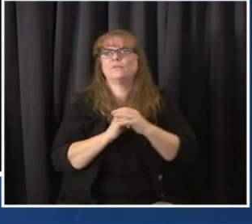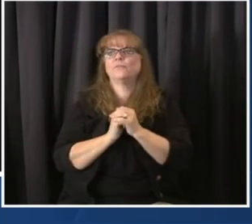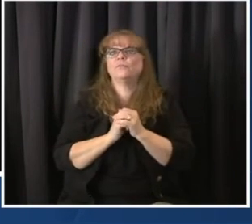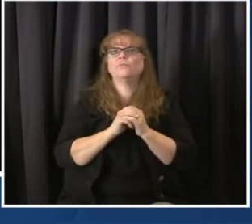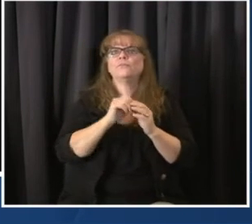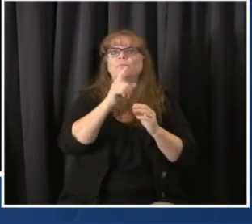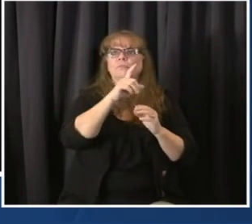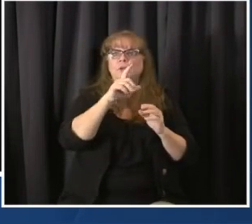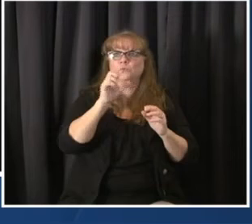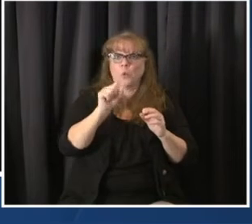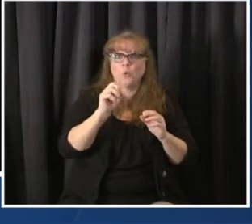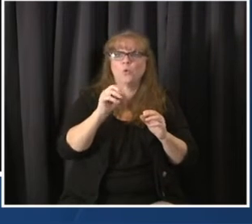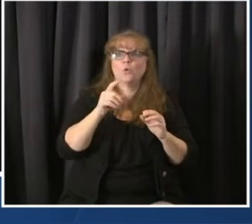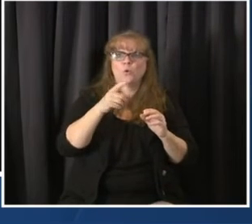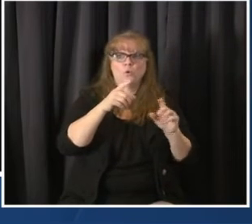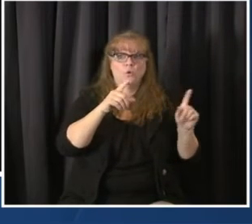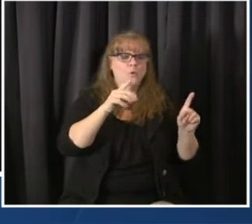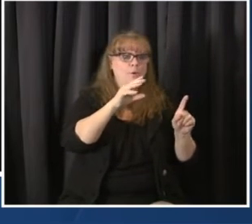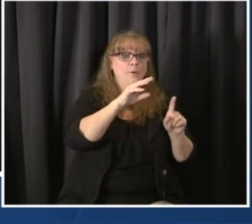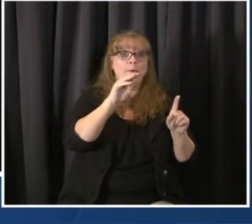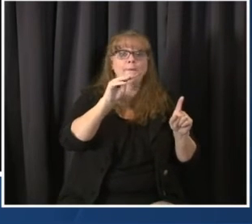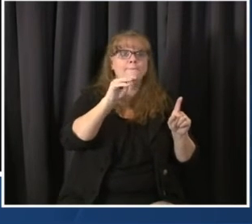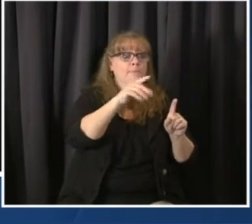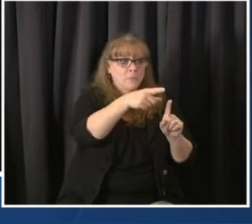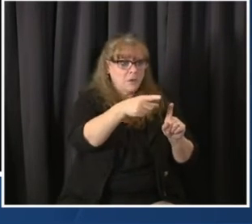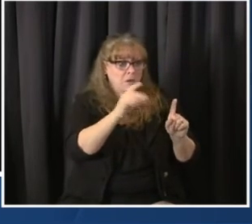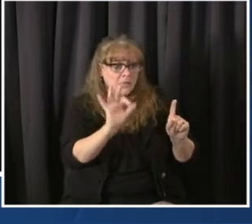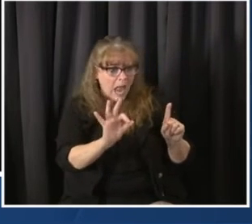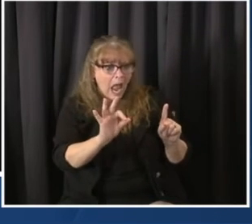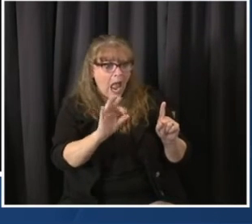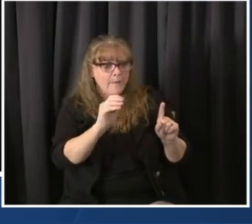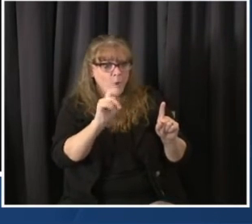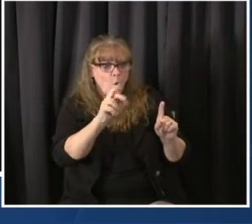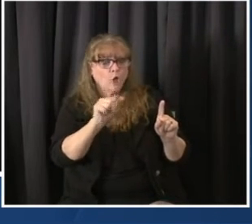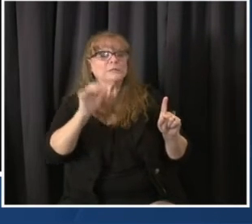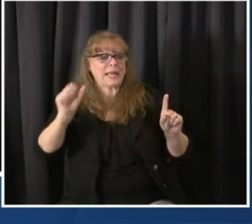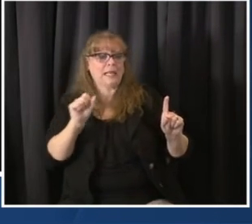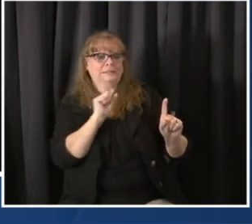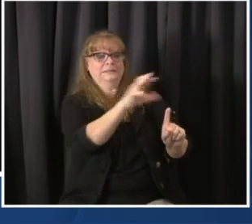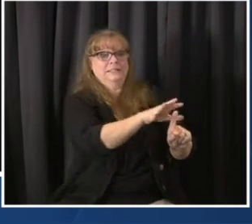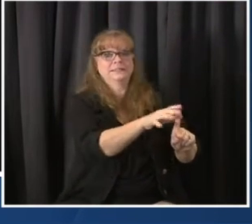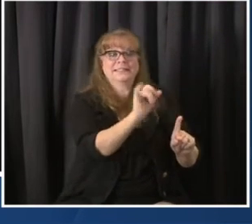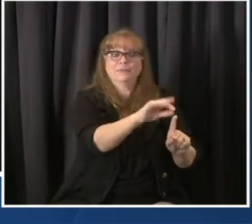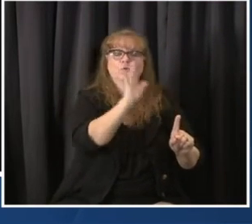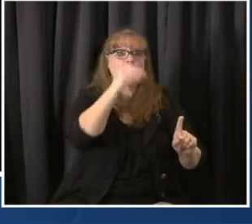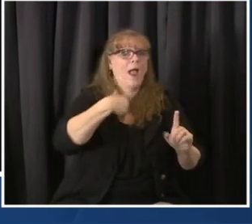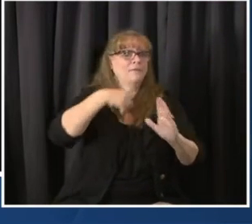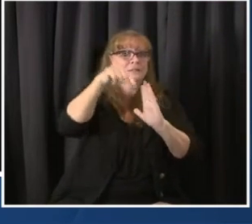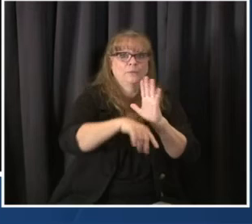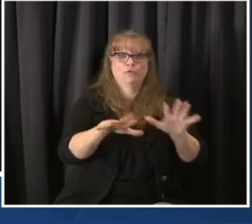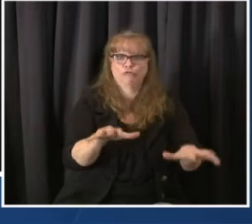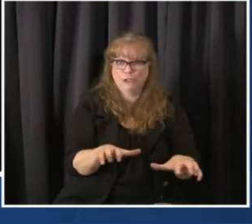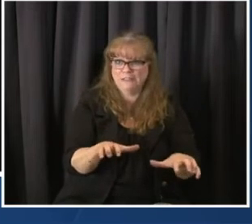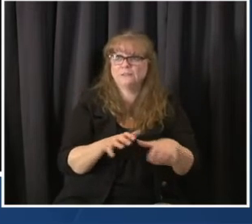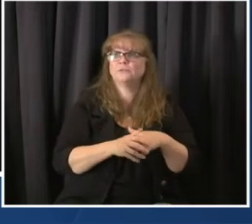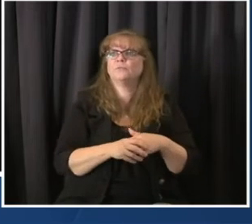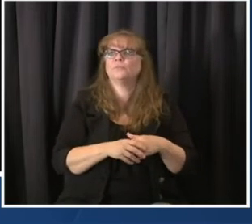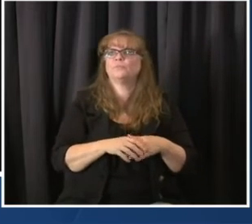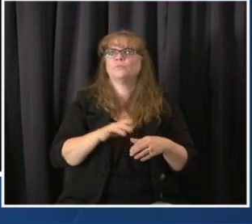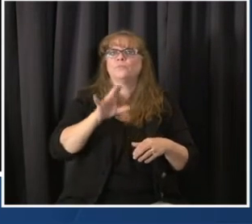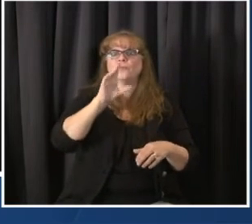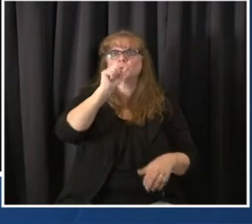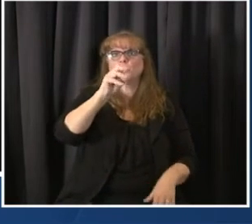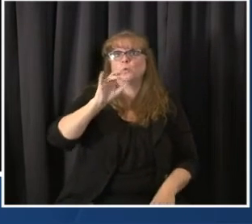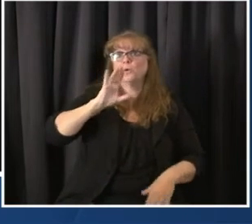The 70 and up group is a large group. Everybody 70 is an opposite at risk. You're right. It expands literally